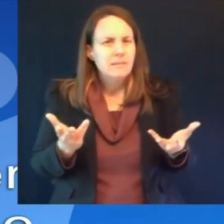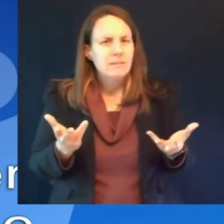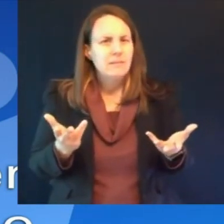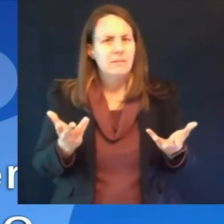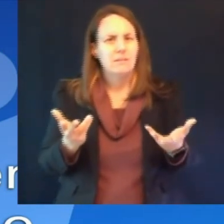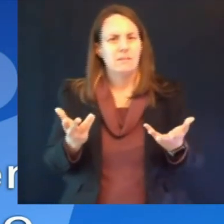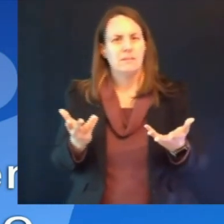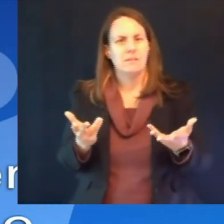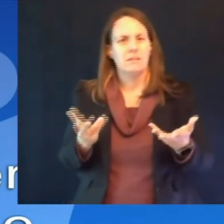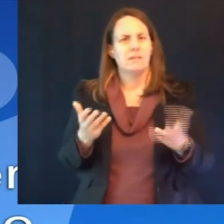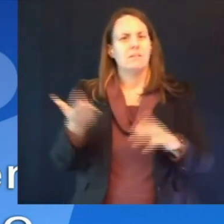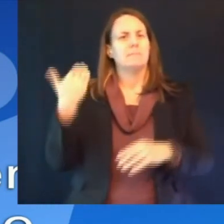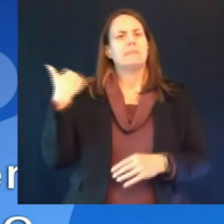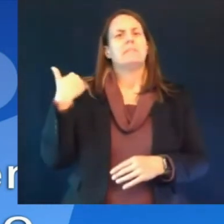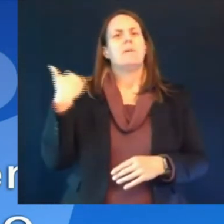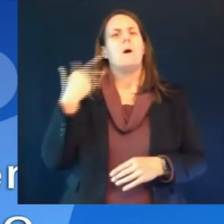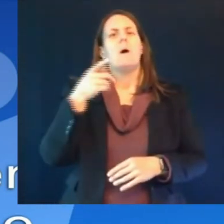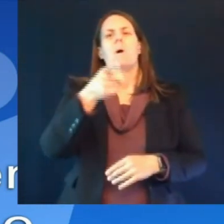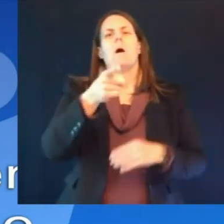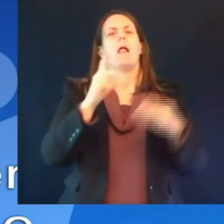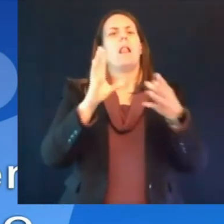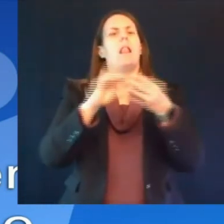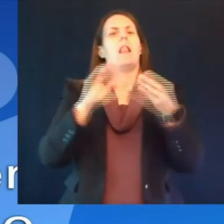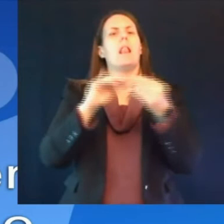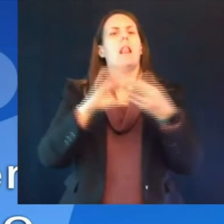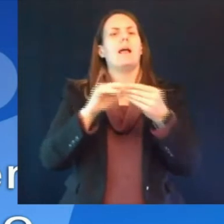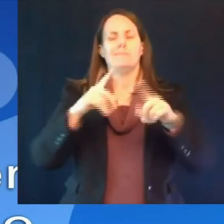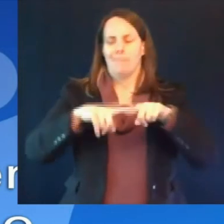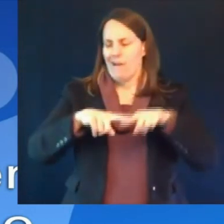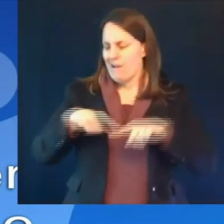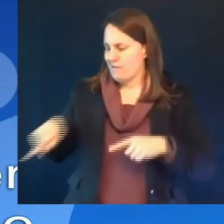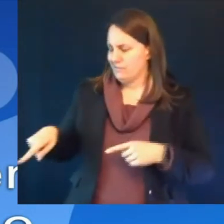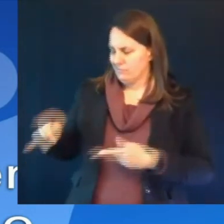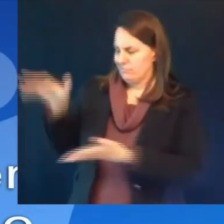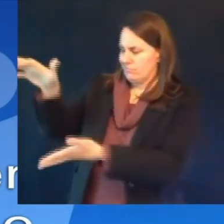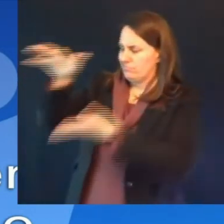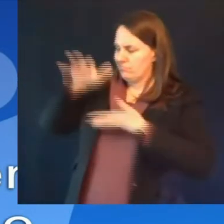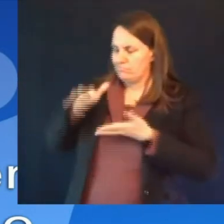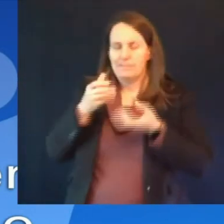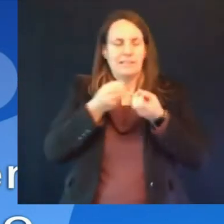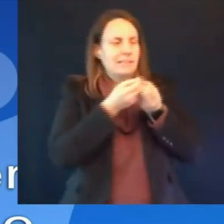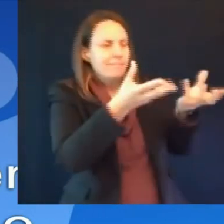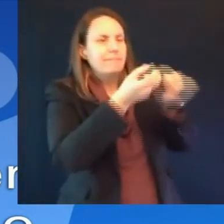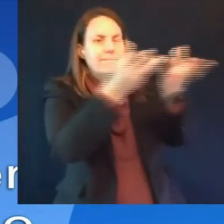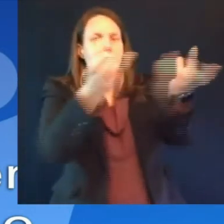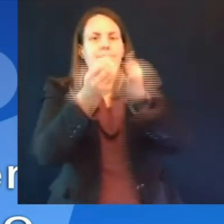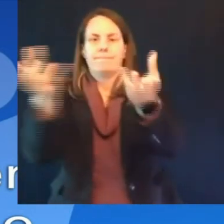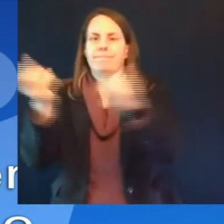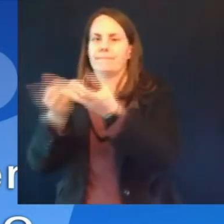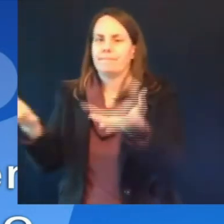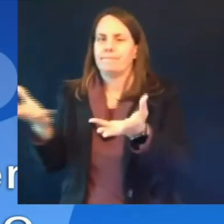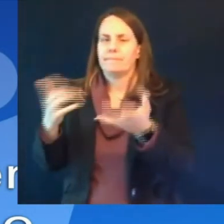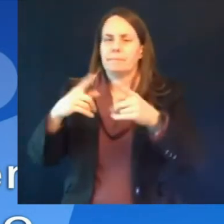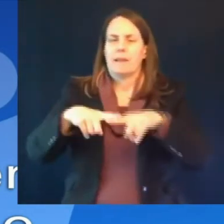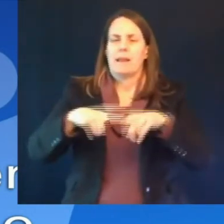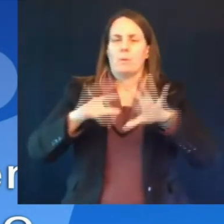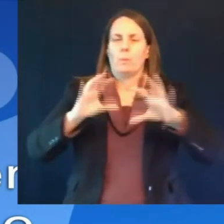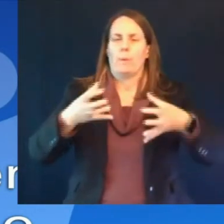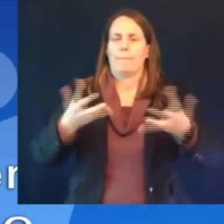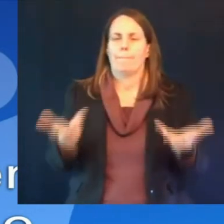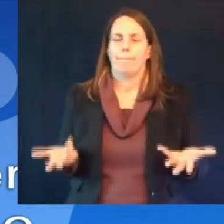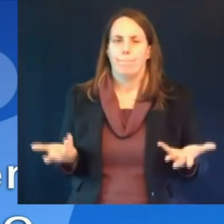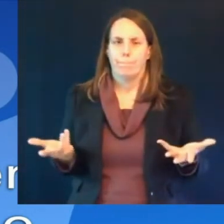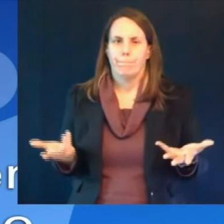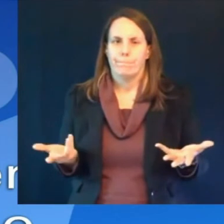of initial eligibility group but i'm wondering given broader supply and eligibility now what do you think are the main